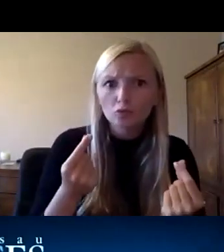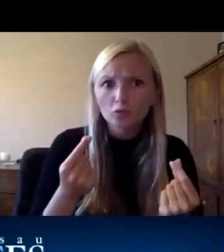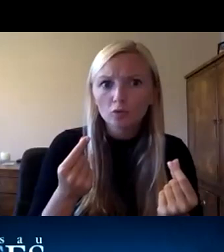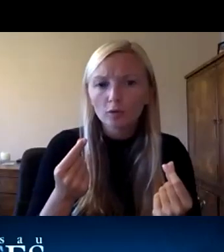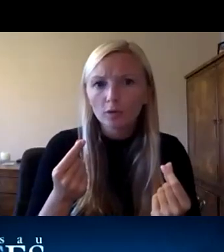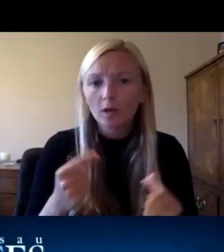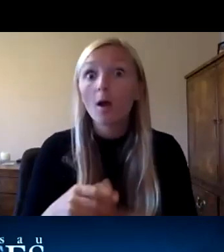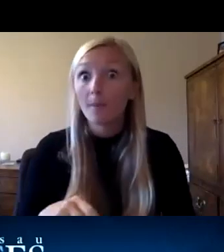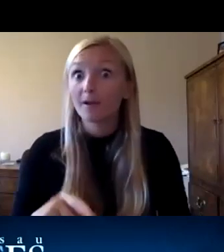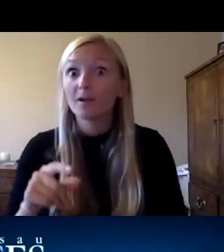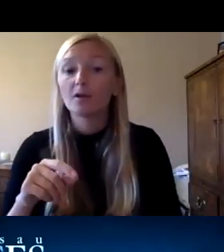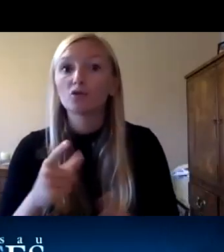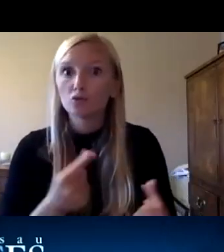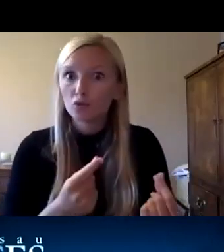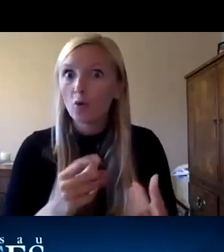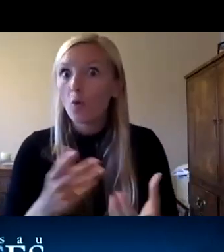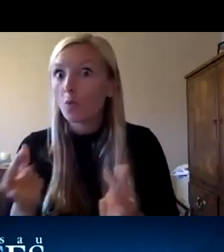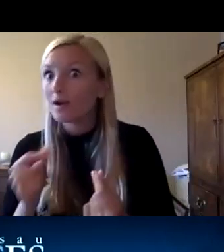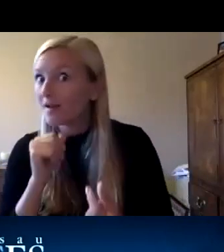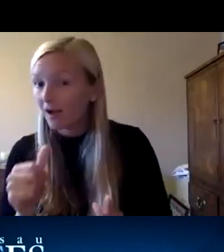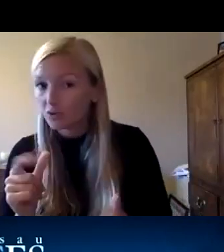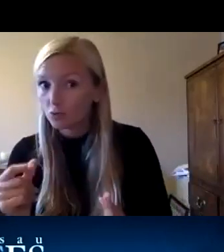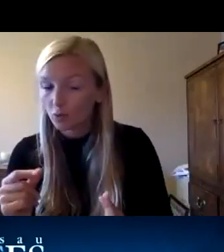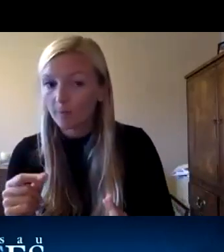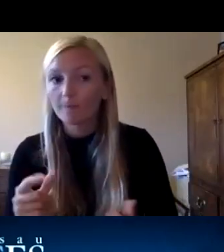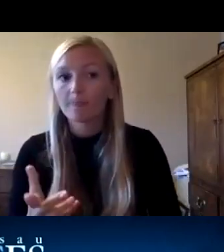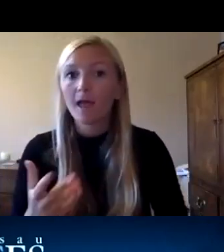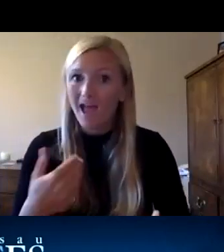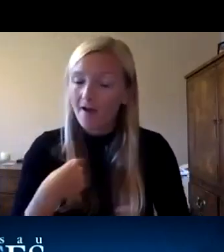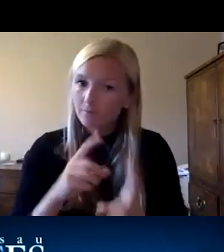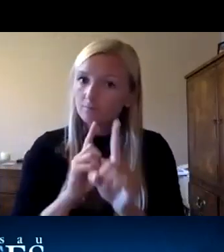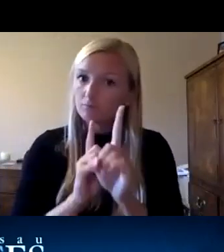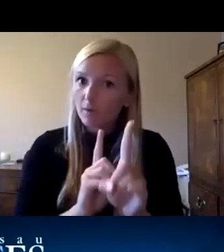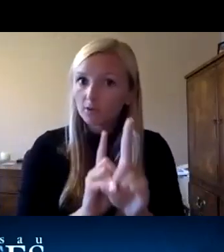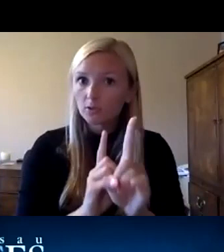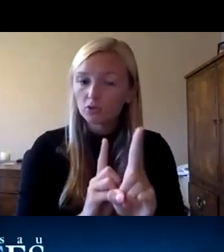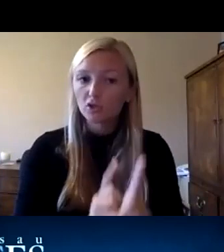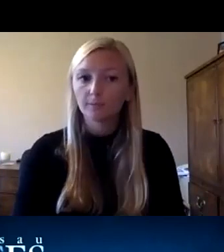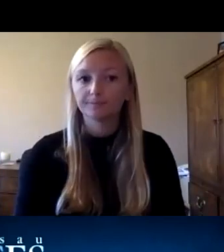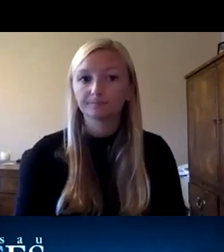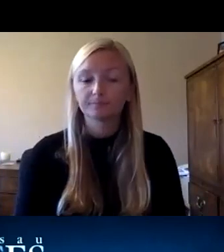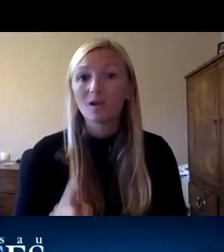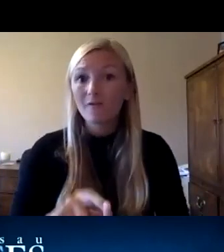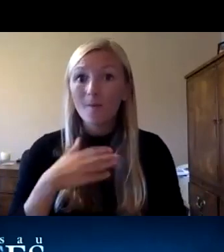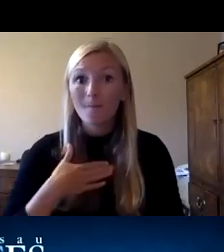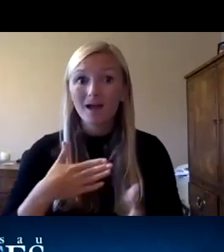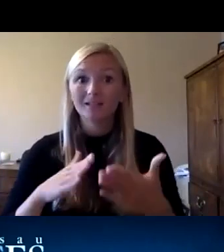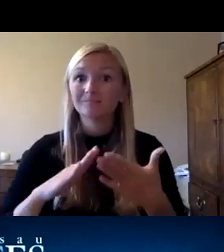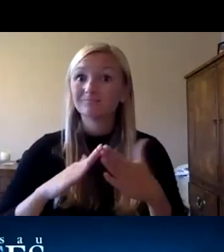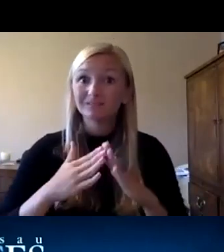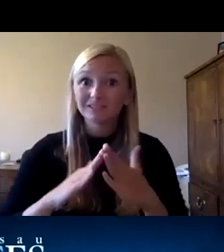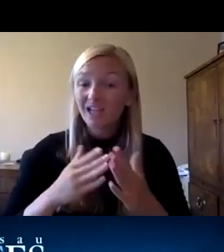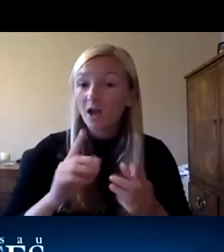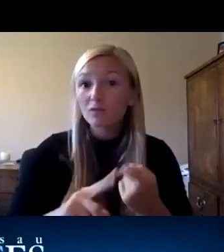to do um and also had you know mentorship from from my my town town sort of